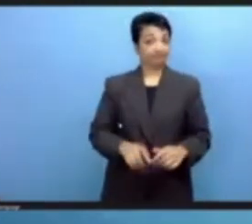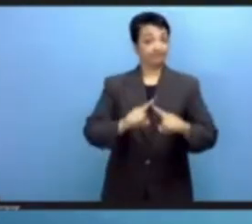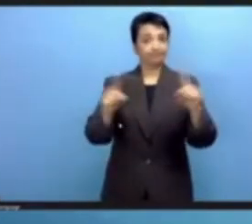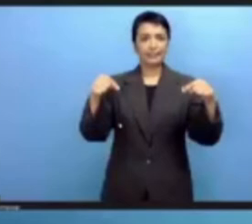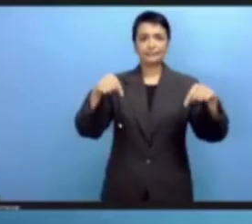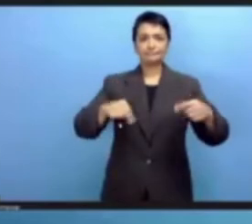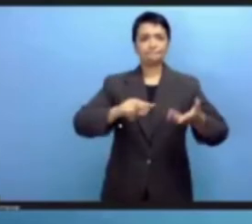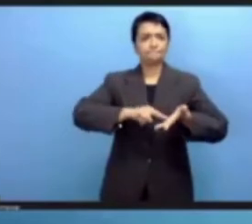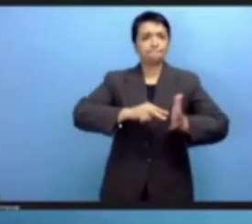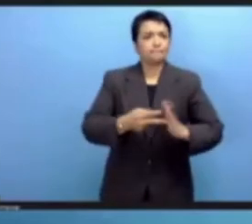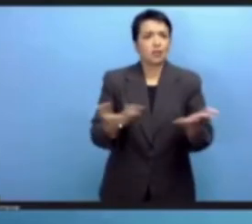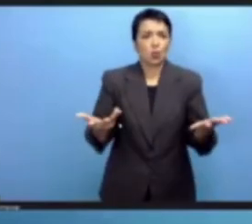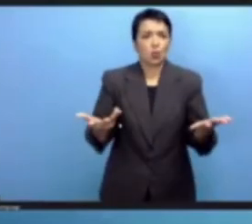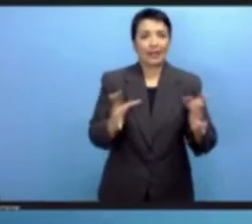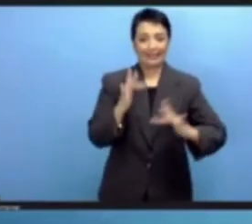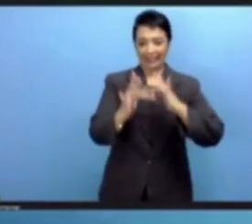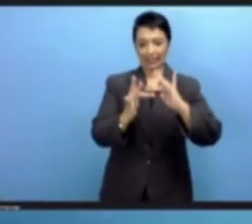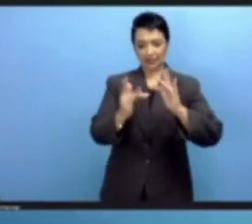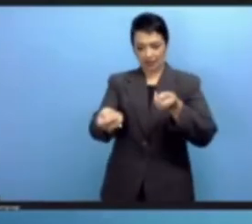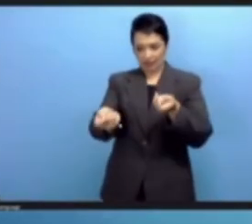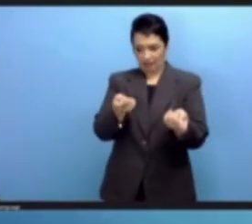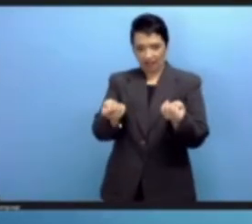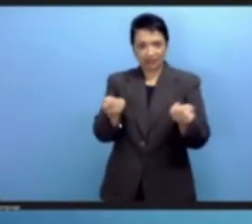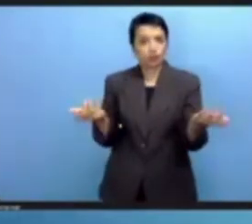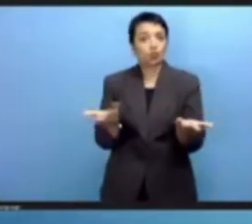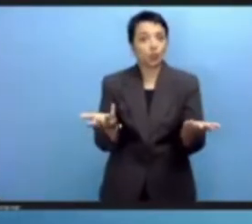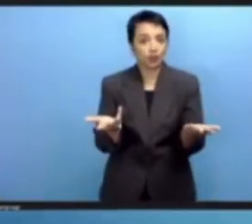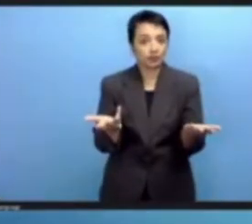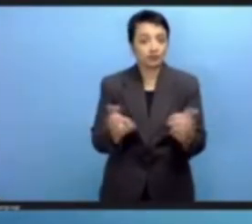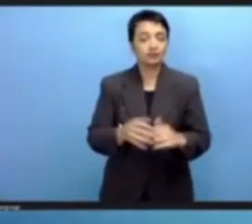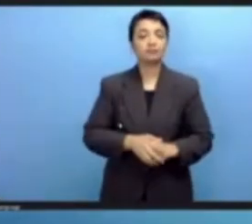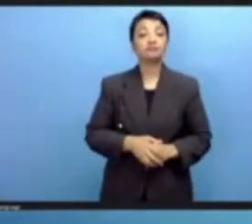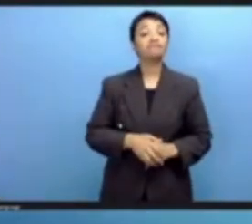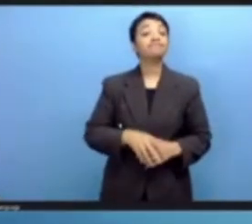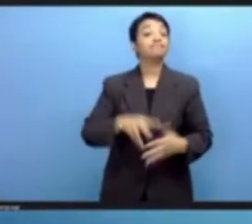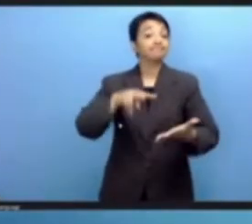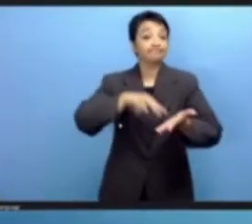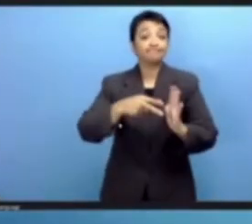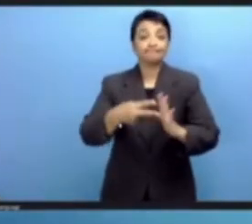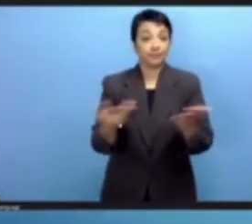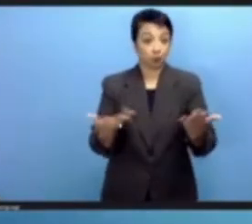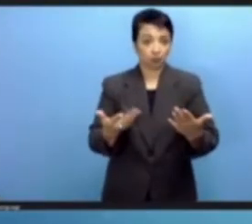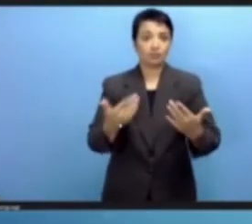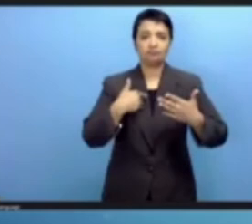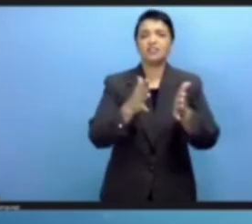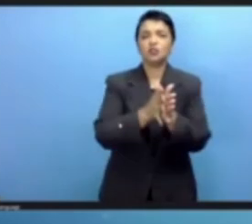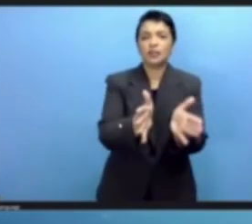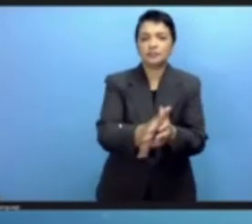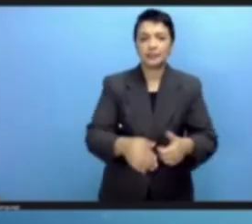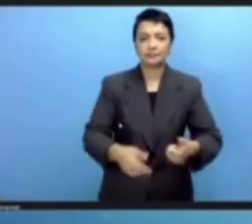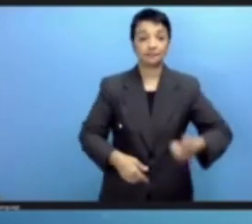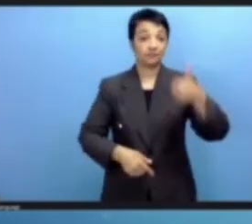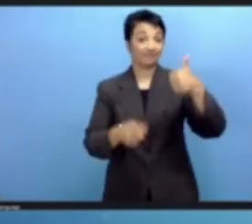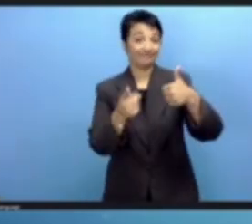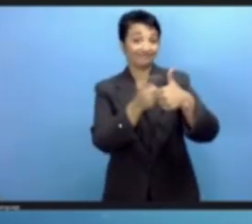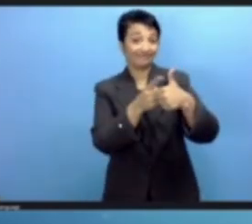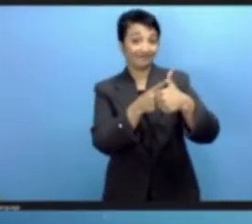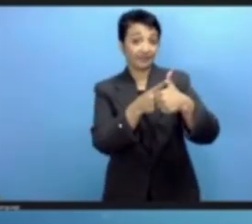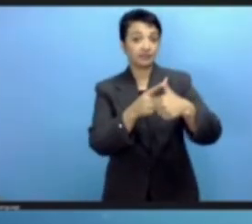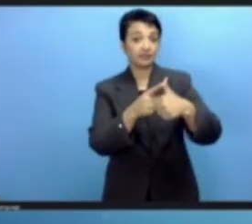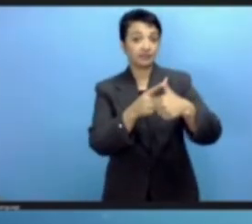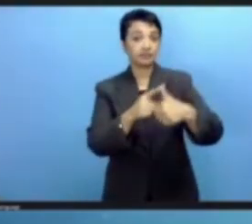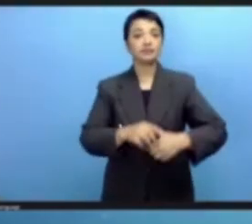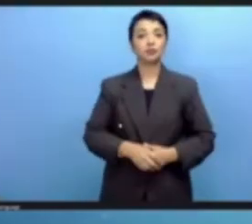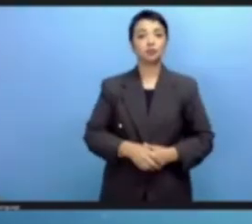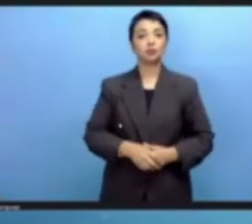internet governance? In my view, it means the following key things. First, all these recent crises